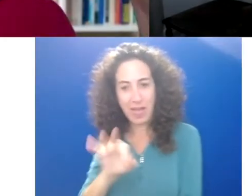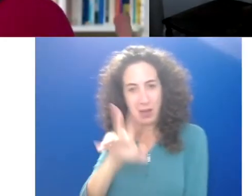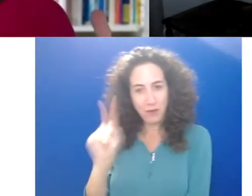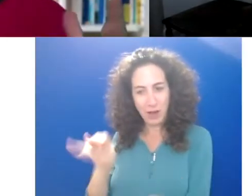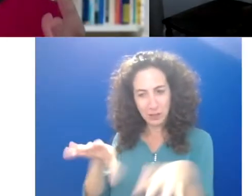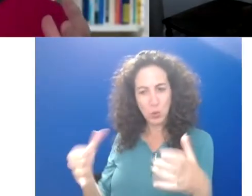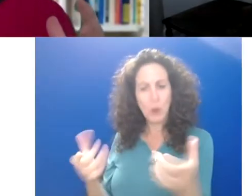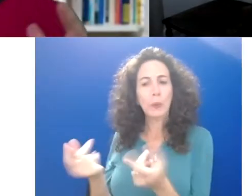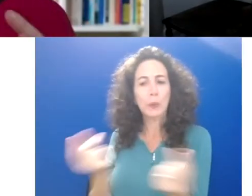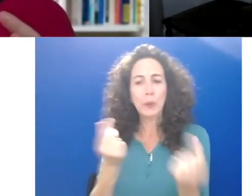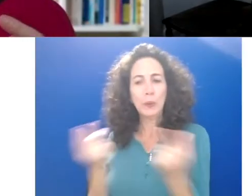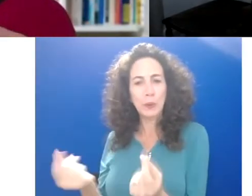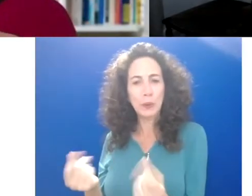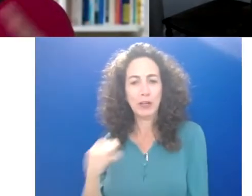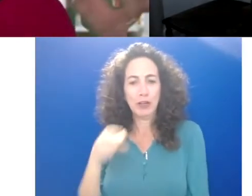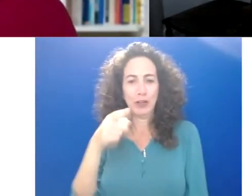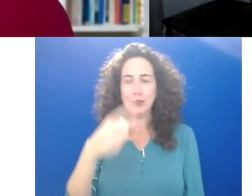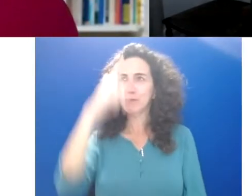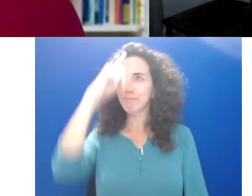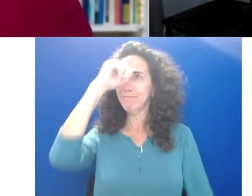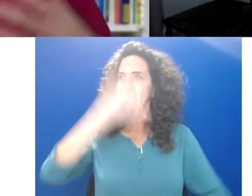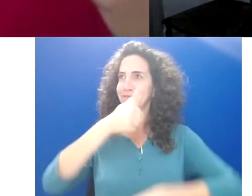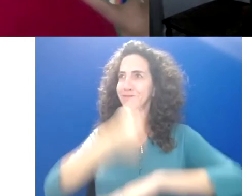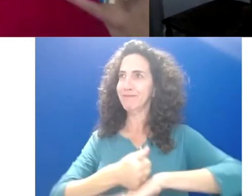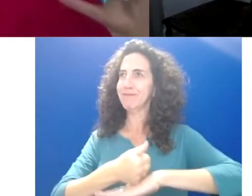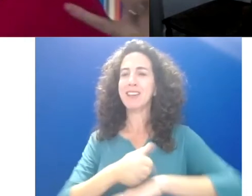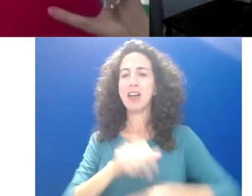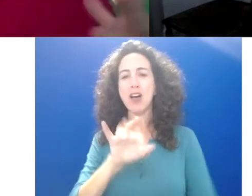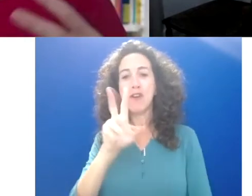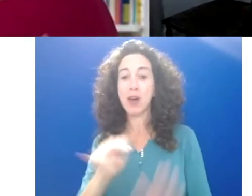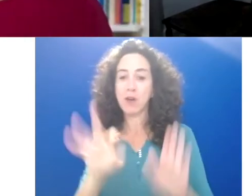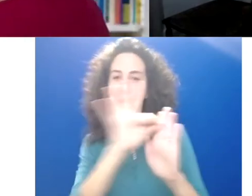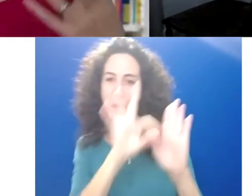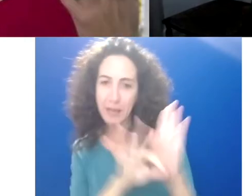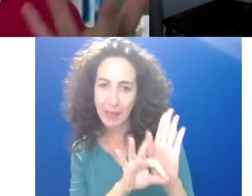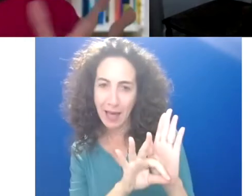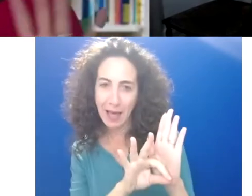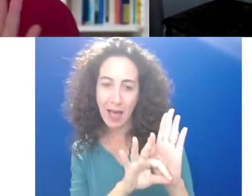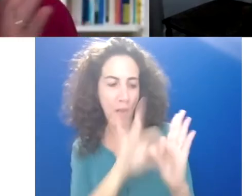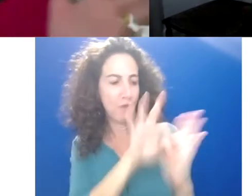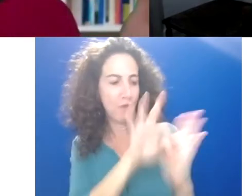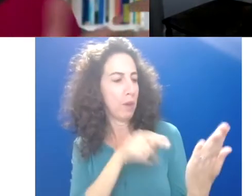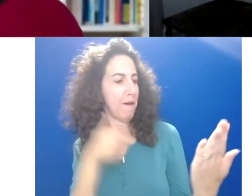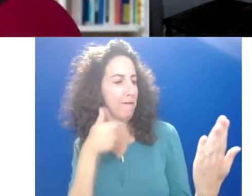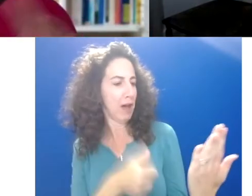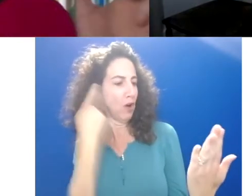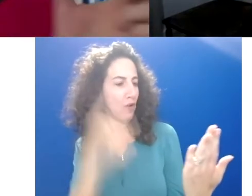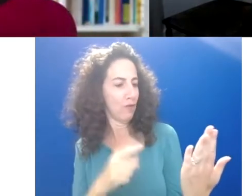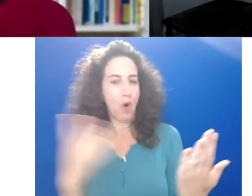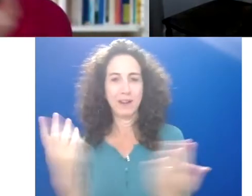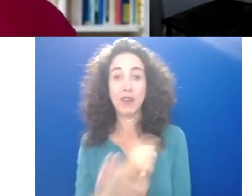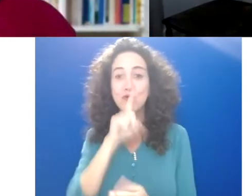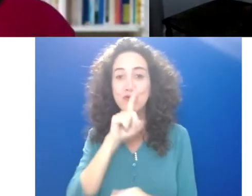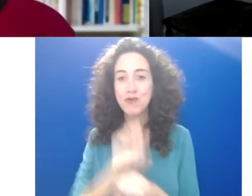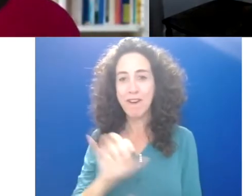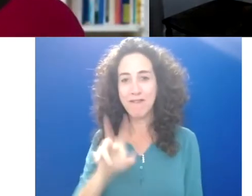you know, you kind of constructed a framework of the fun formula, the formula for for for true fun. So and I really liked